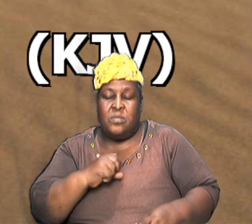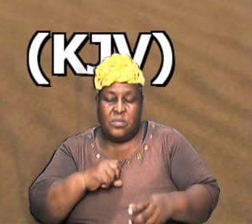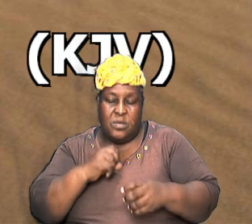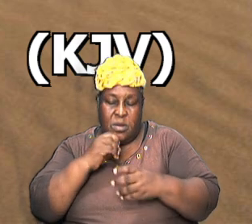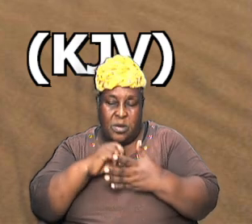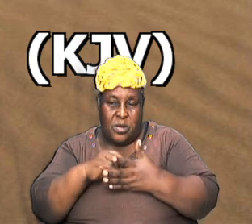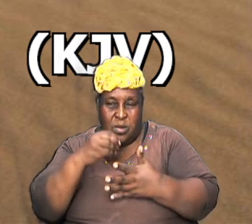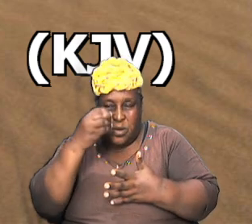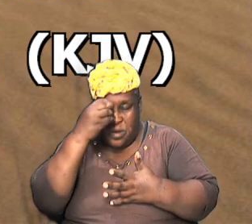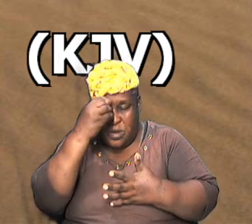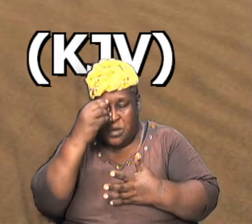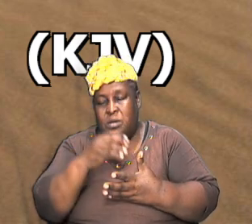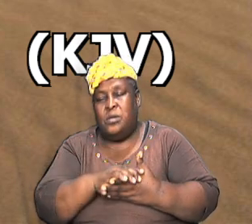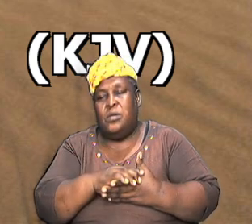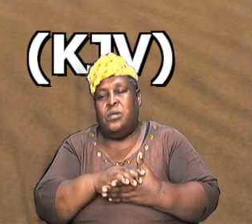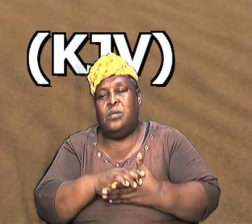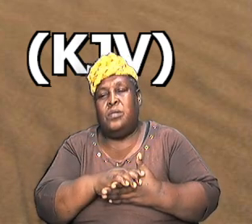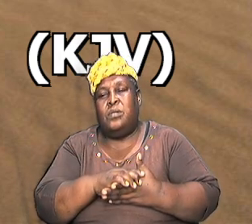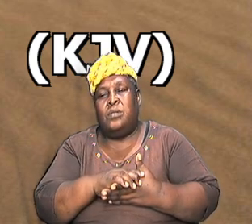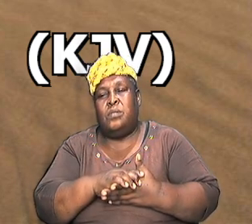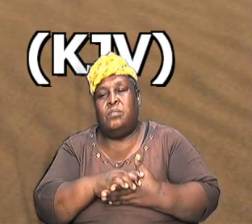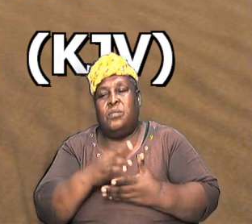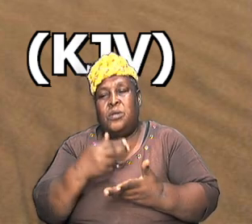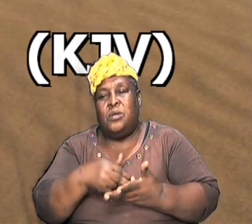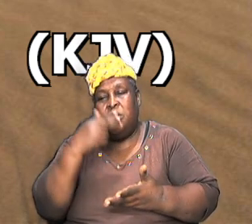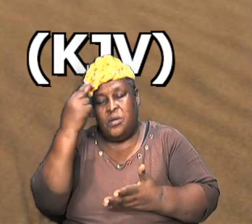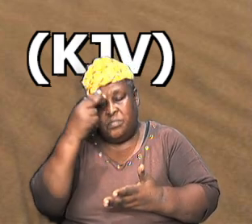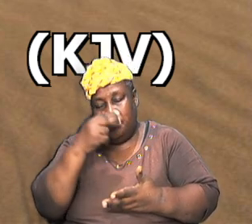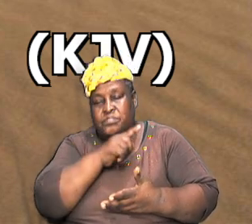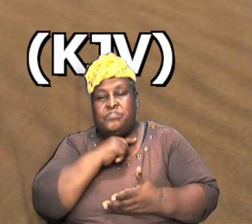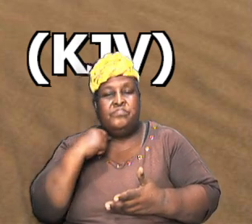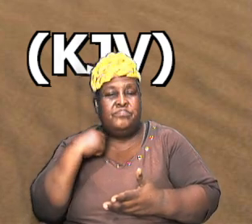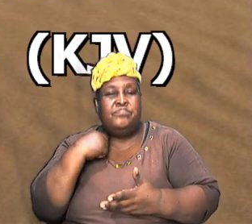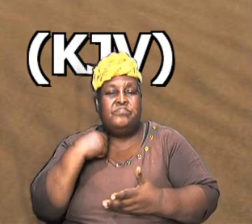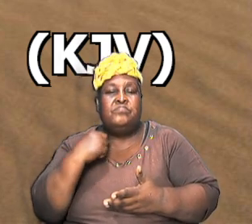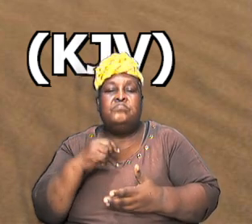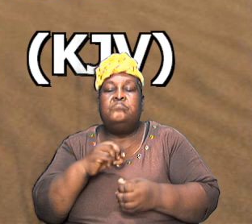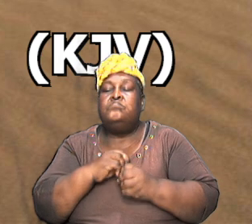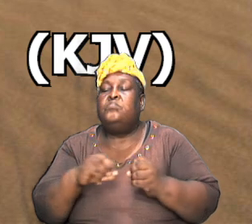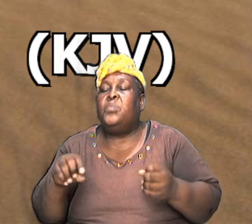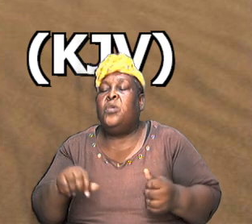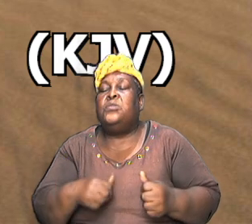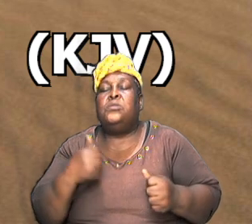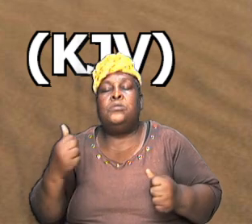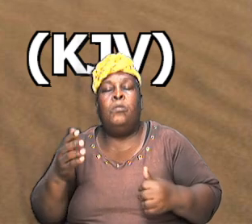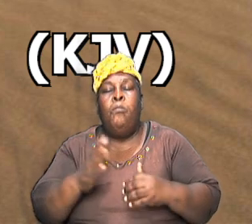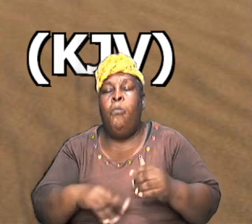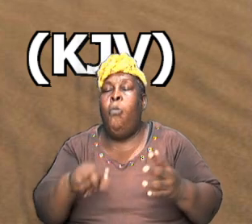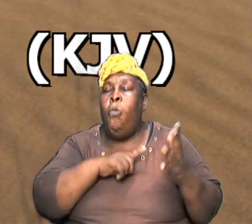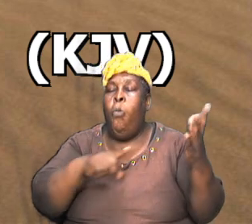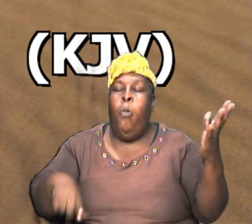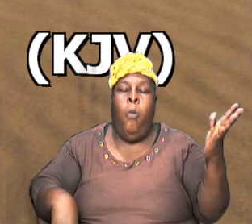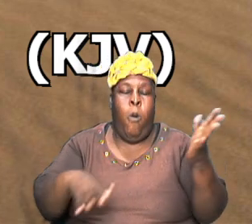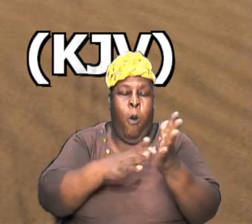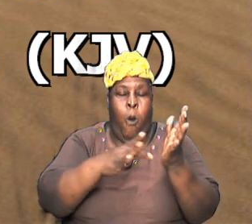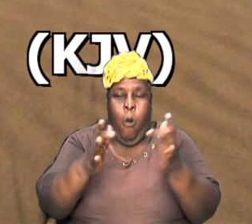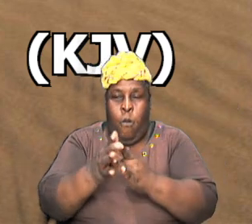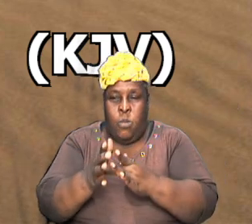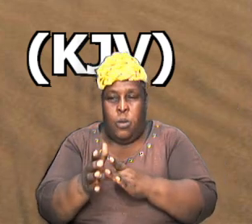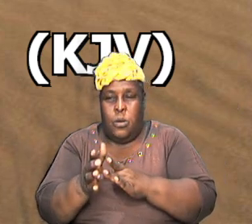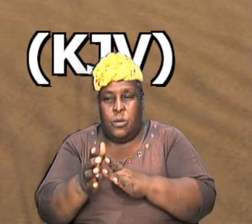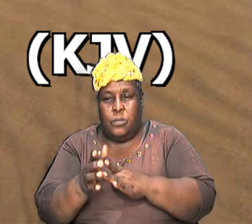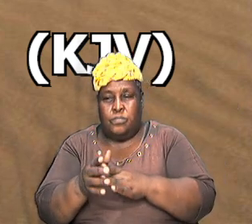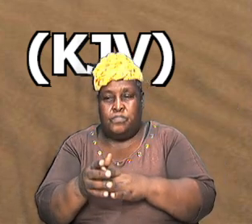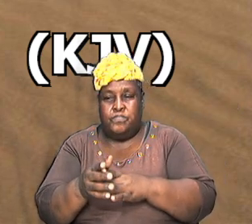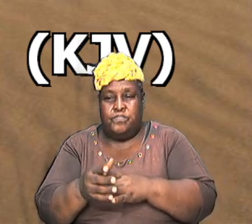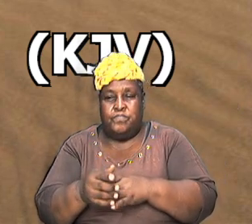by a high priest who is none other than the Lord Jesus and he